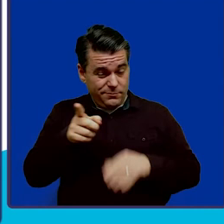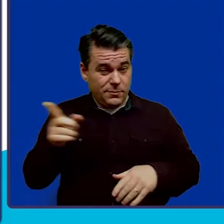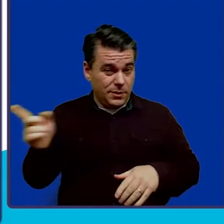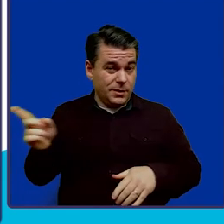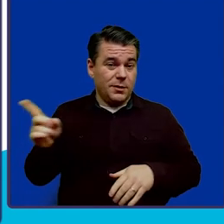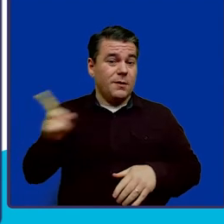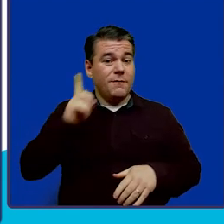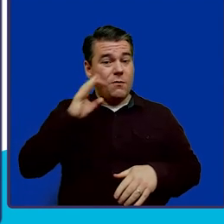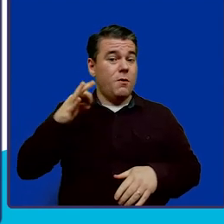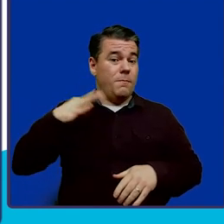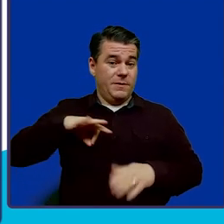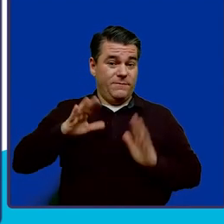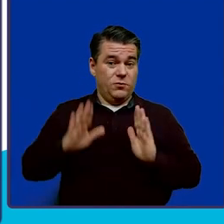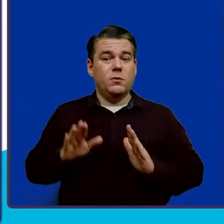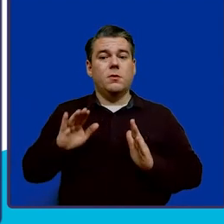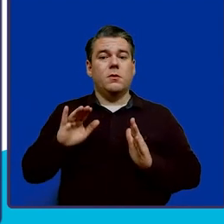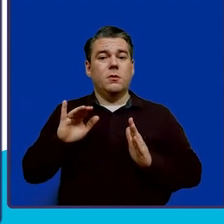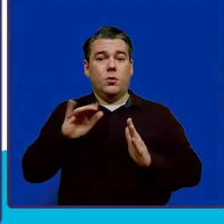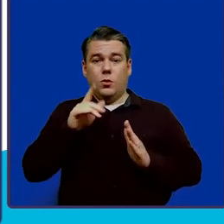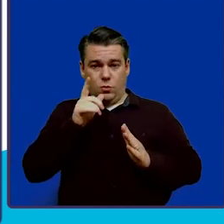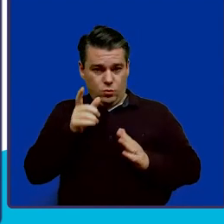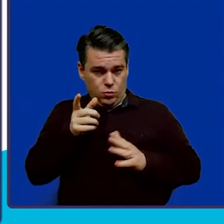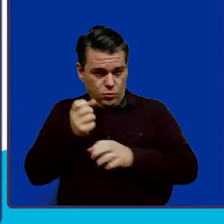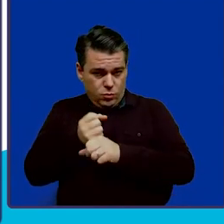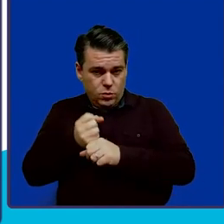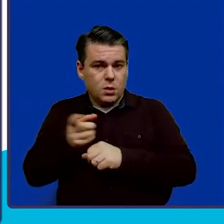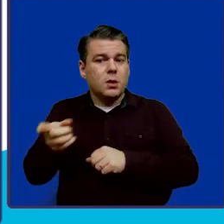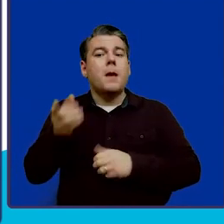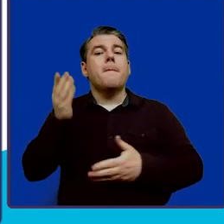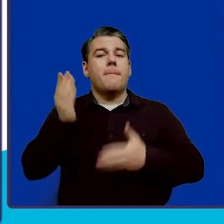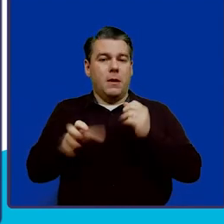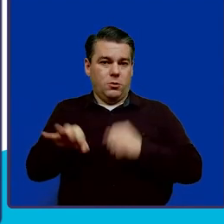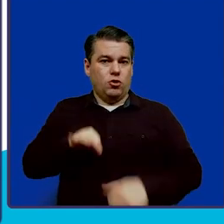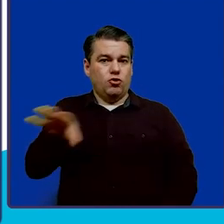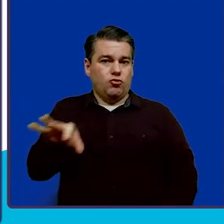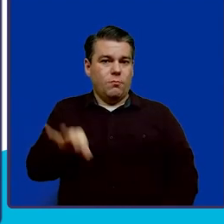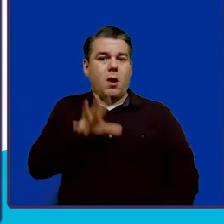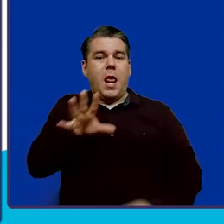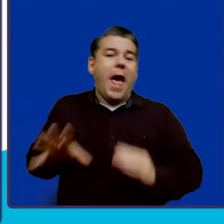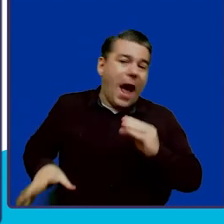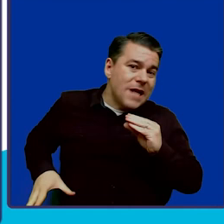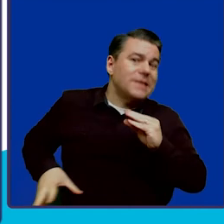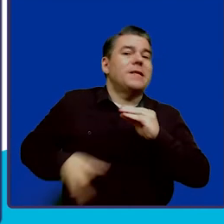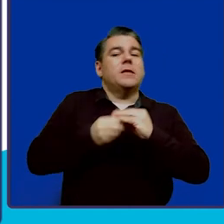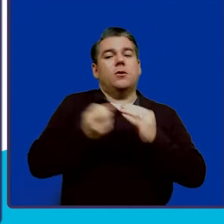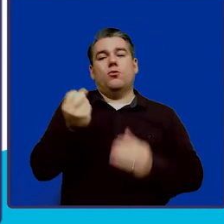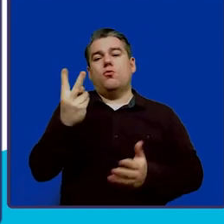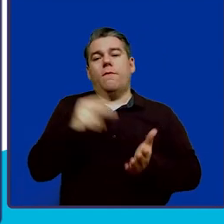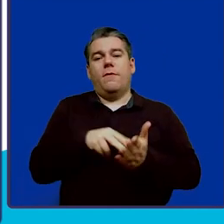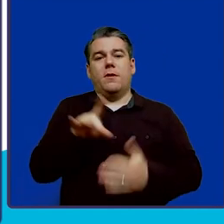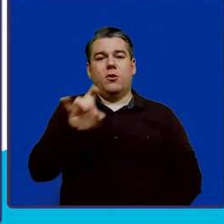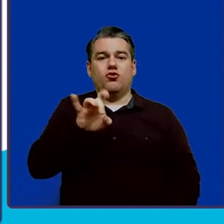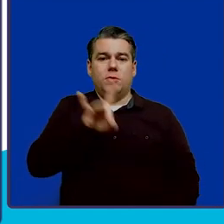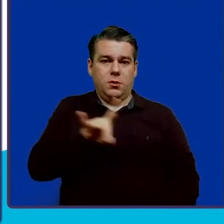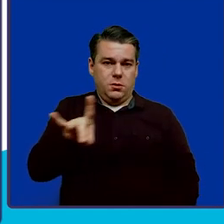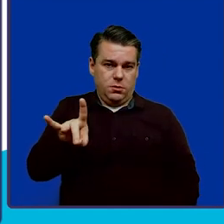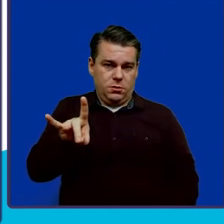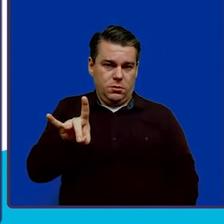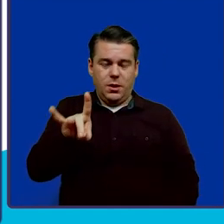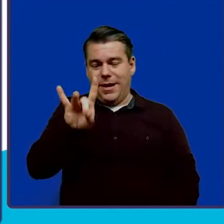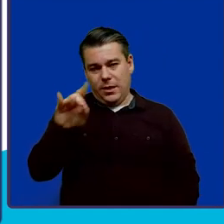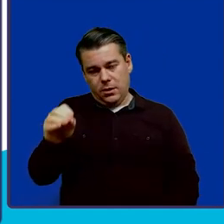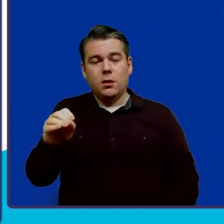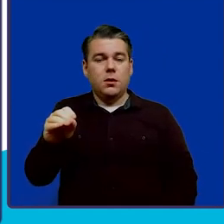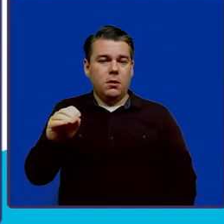For the beneficiary that is employed, he or she may contribute an additional $12,880 of their